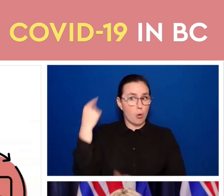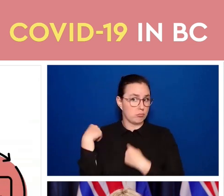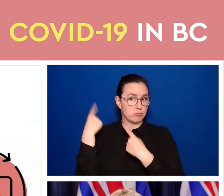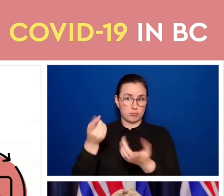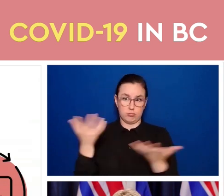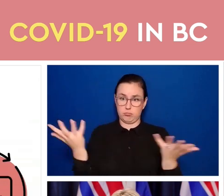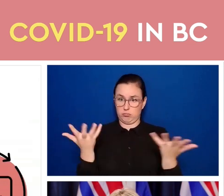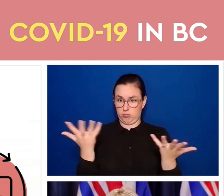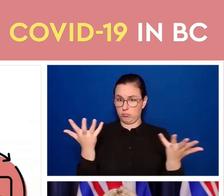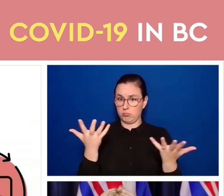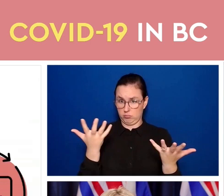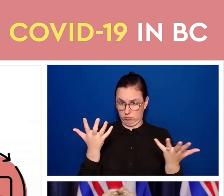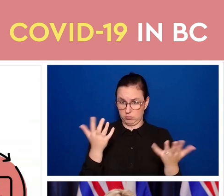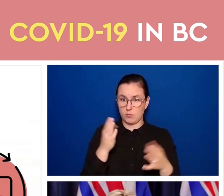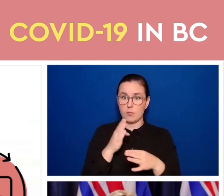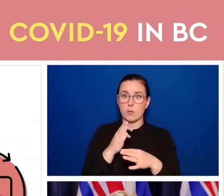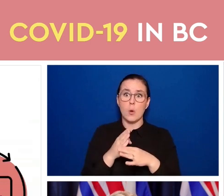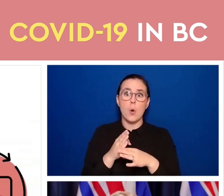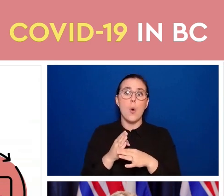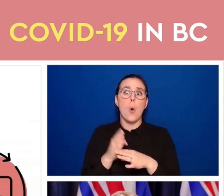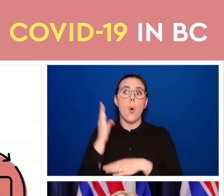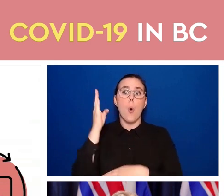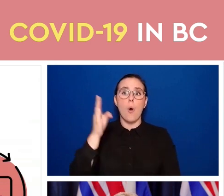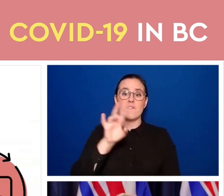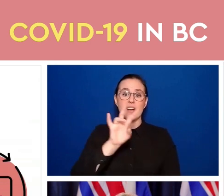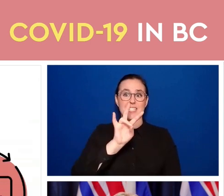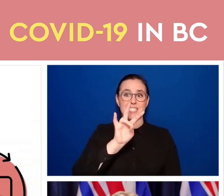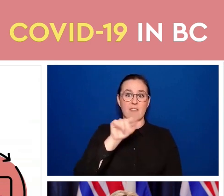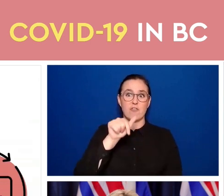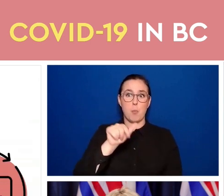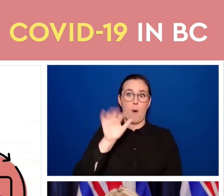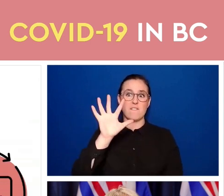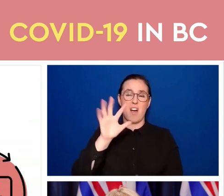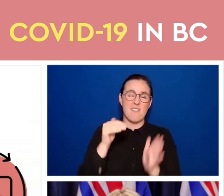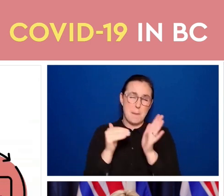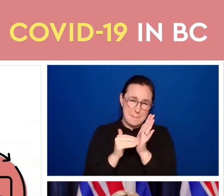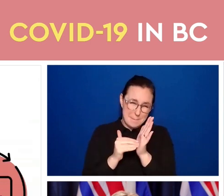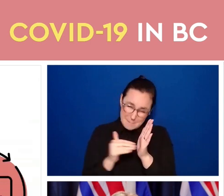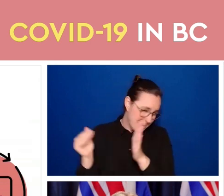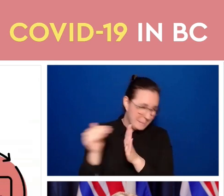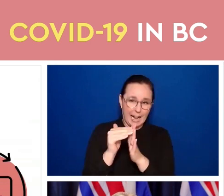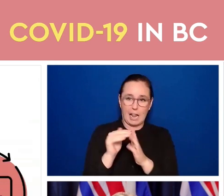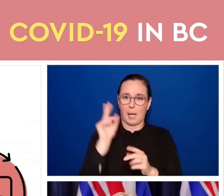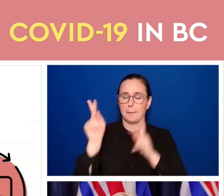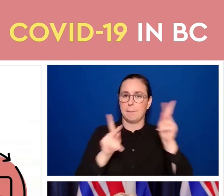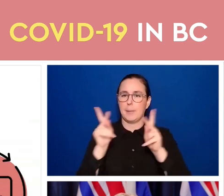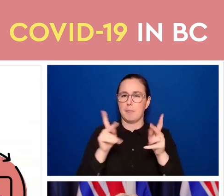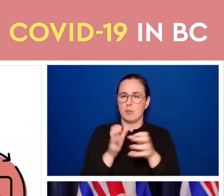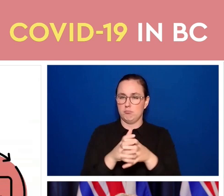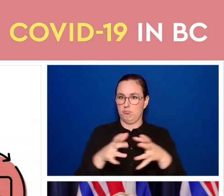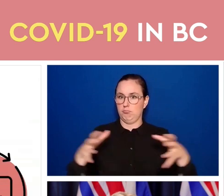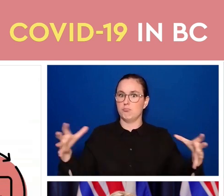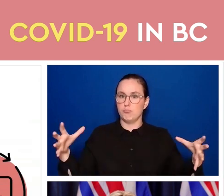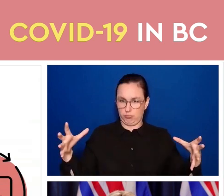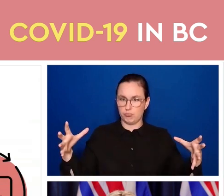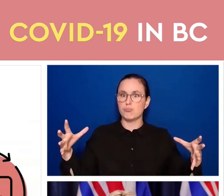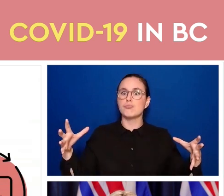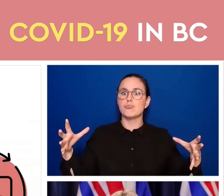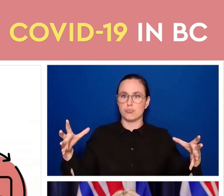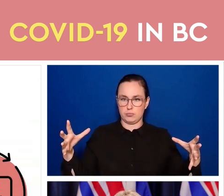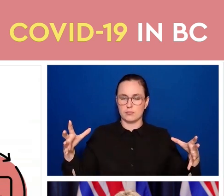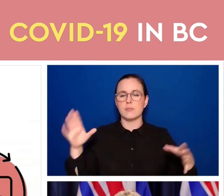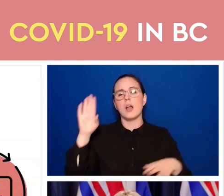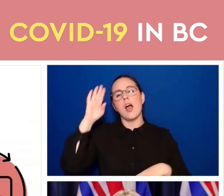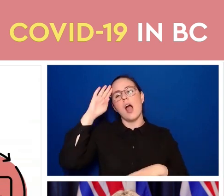some people whose doses may not be entered correctly or they may be missing one of their doses. And so